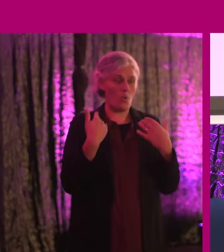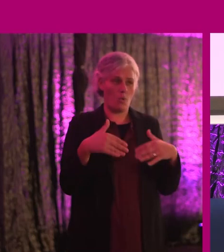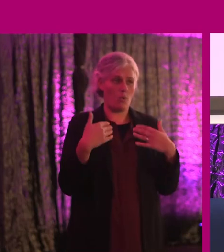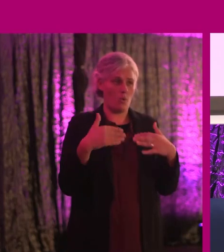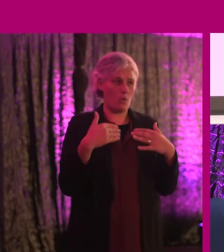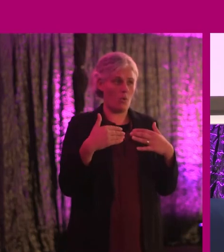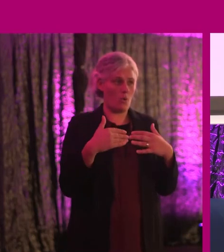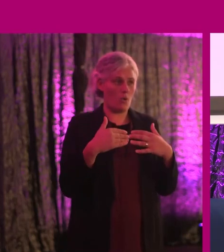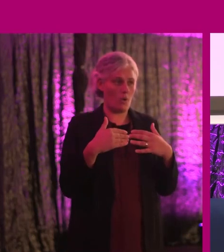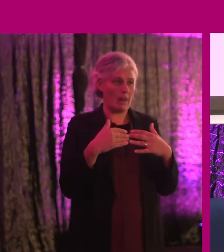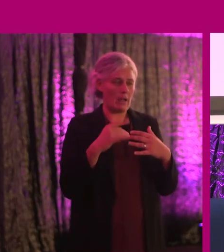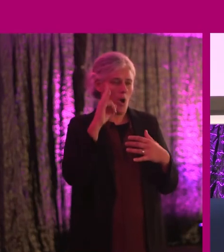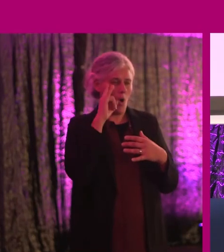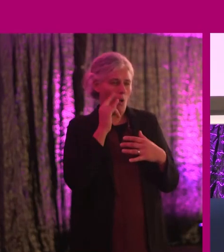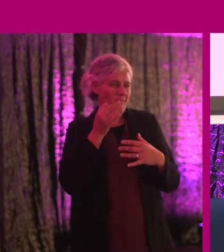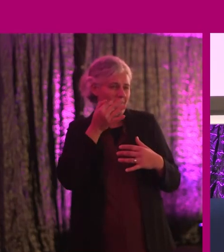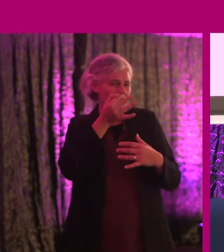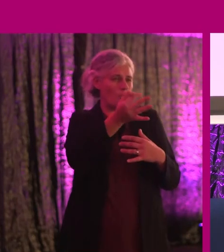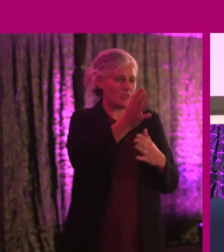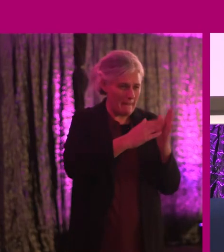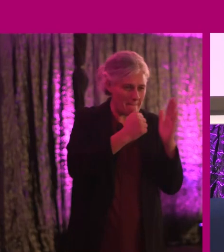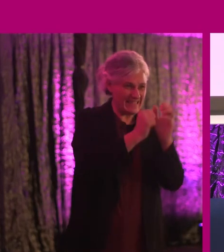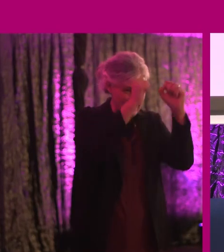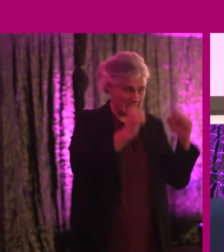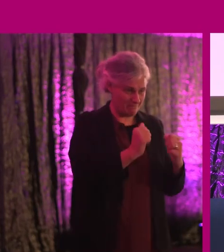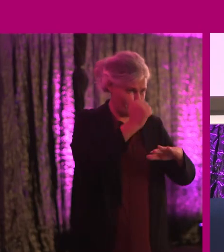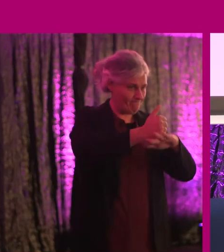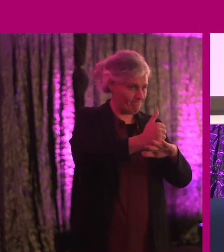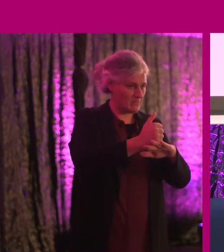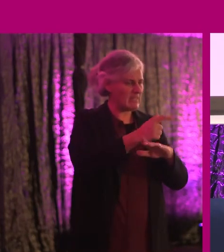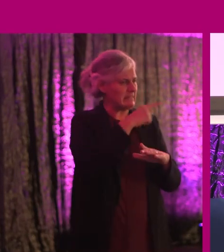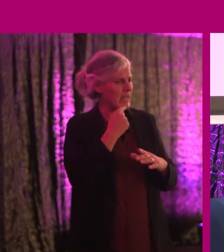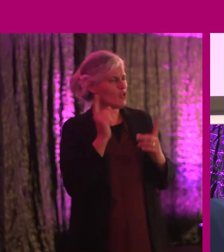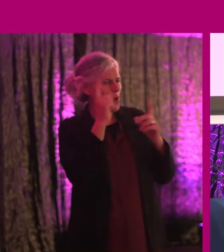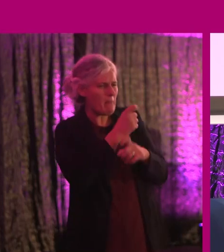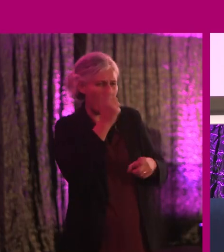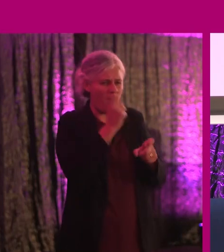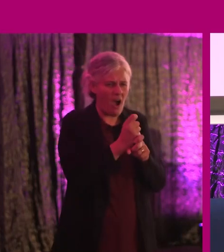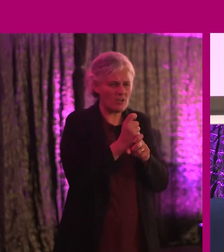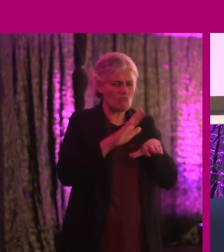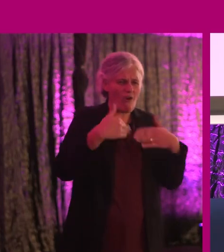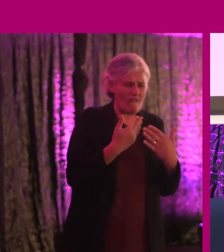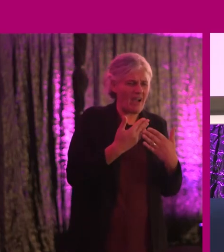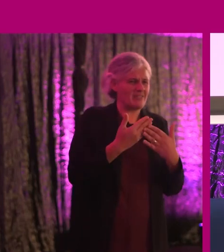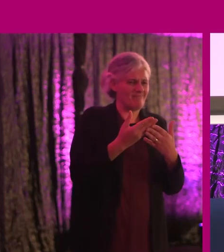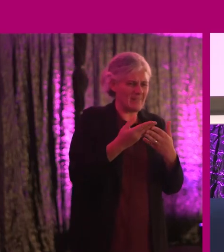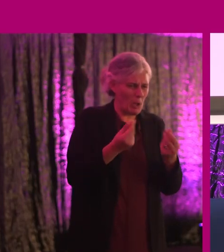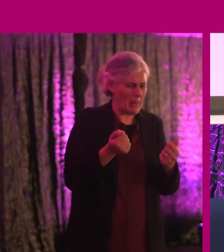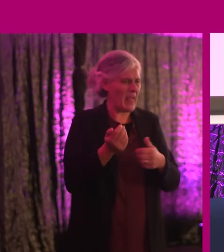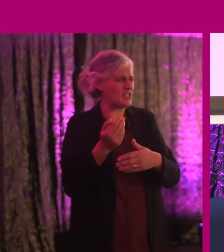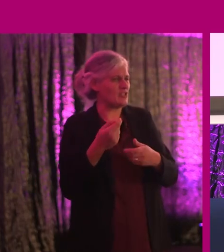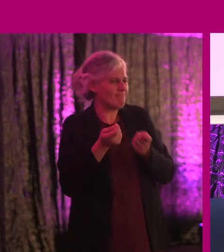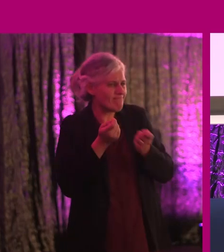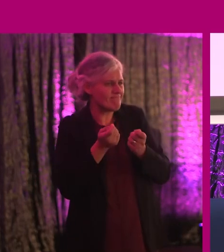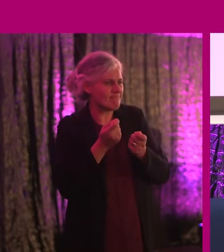ounce of hope from the business system. Businesses said it was too complicated, too hard. Accommodations were too expensive. The